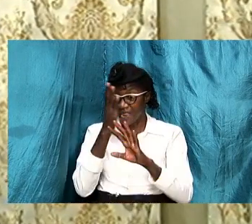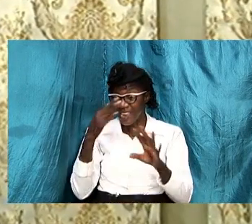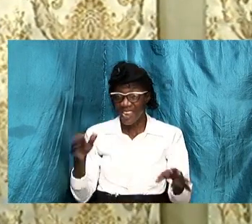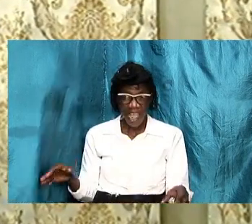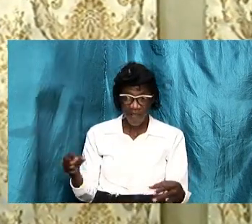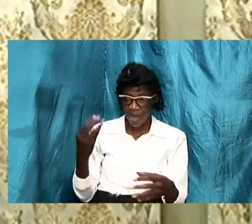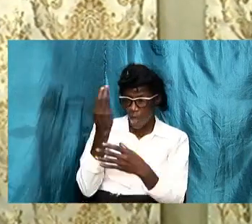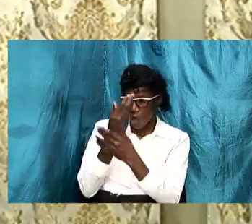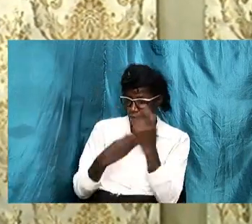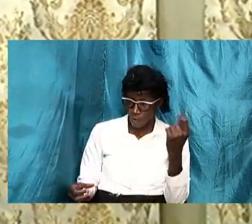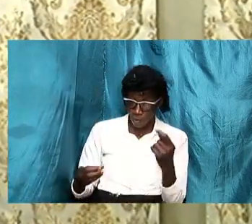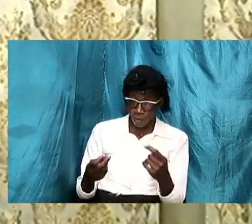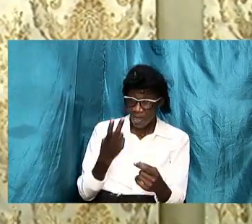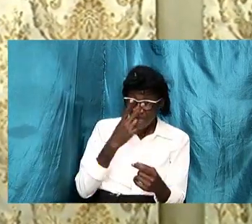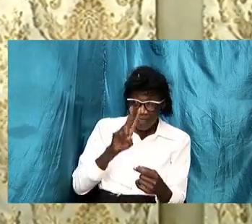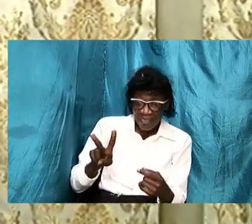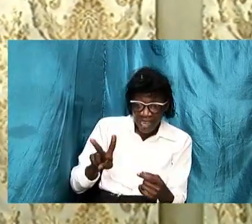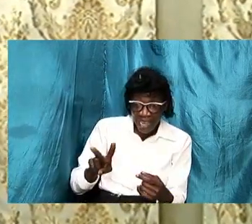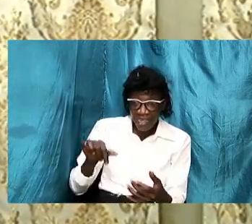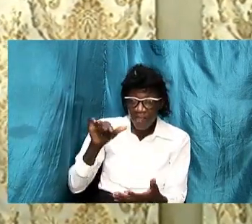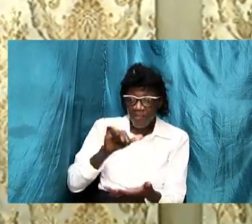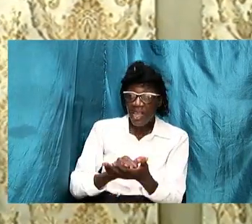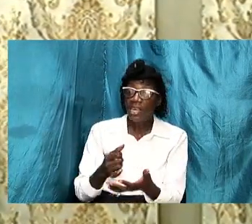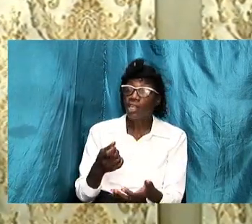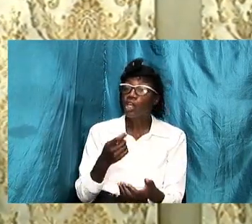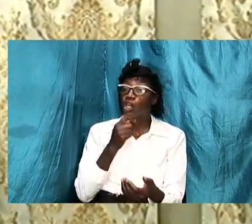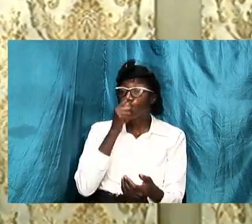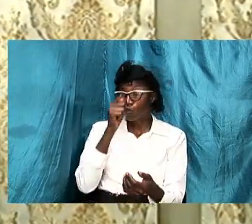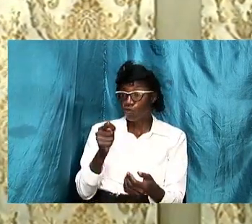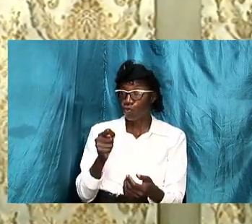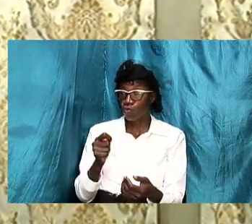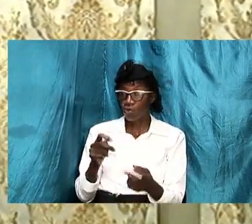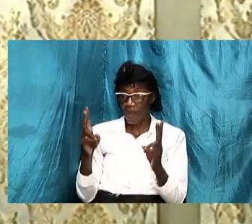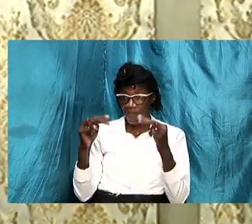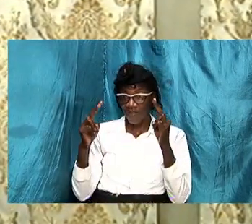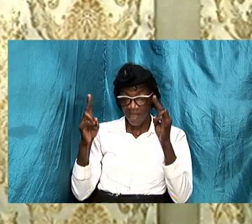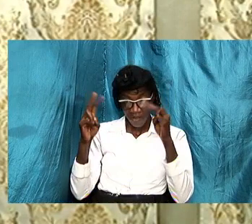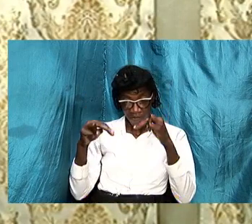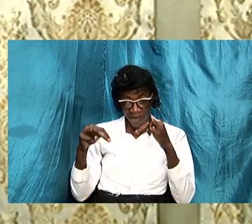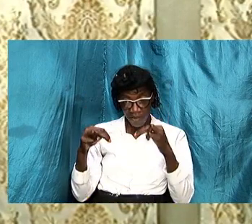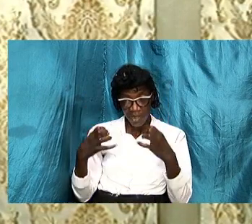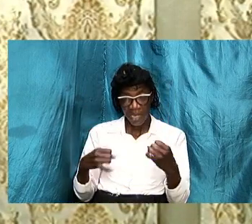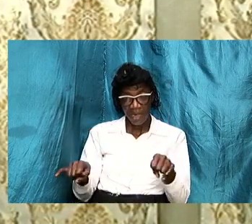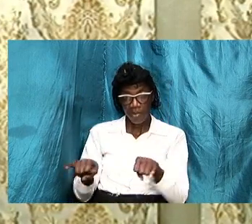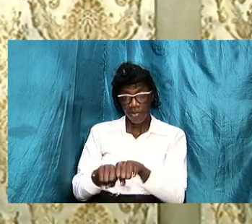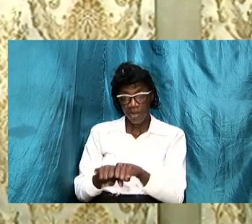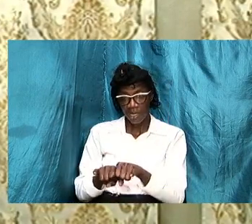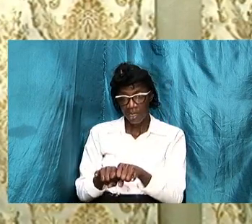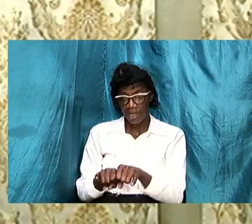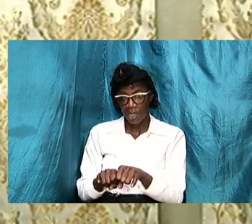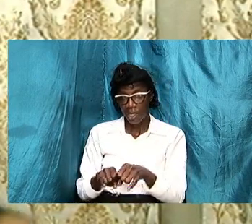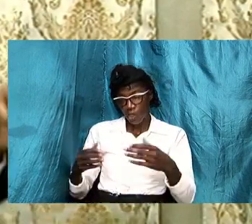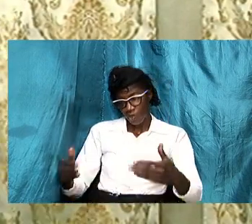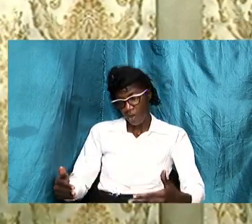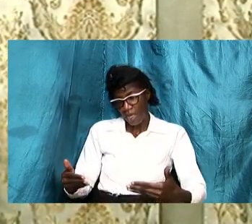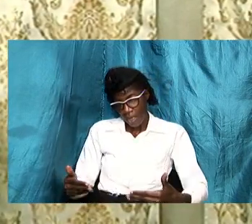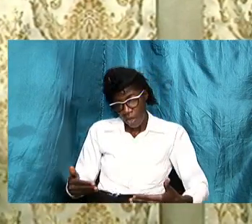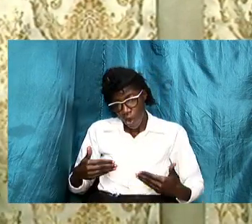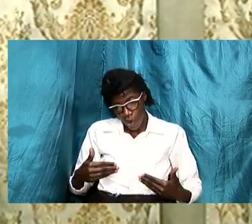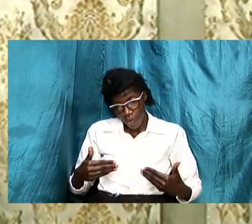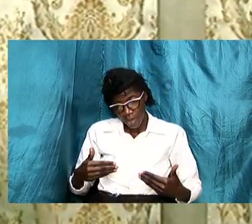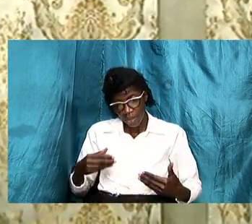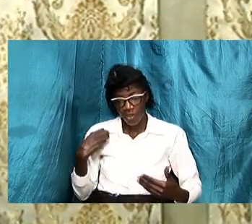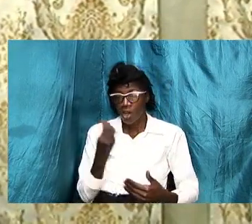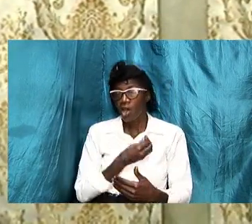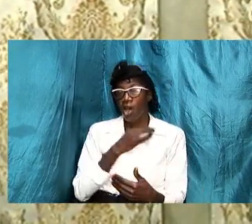of that fact very very very important so i i encourage firstly our